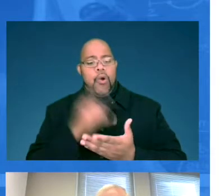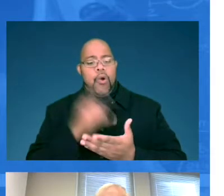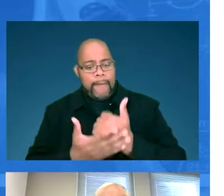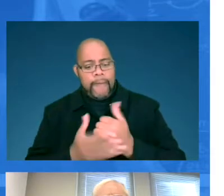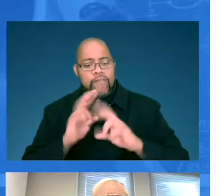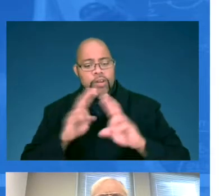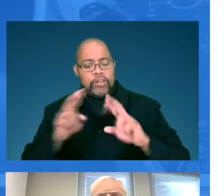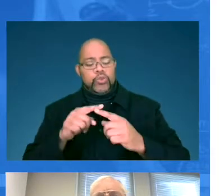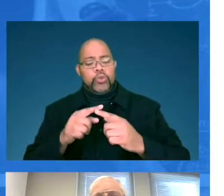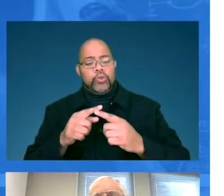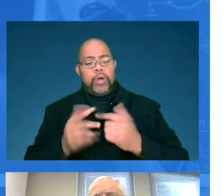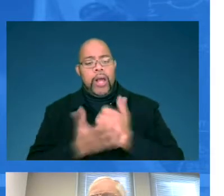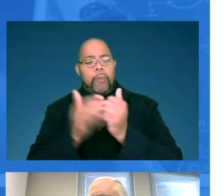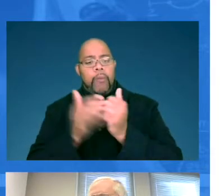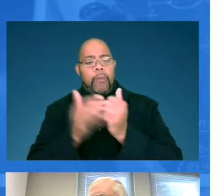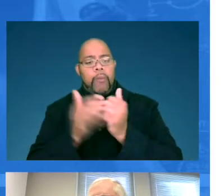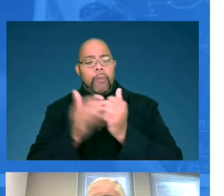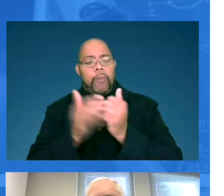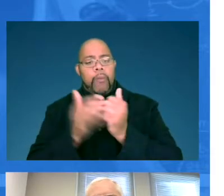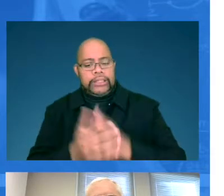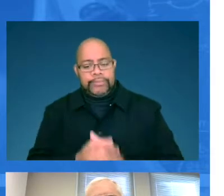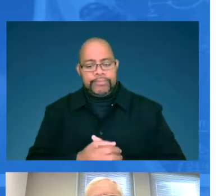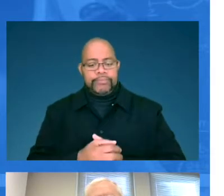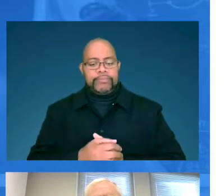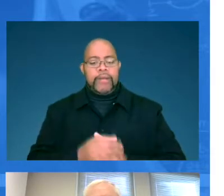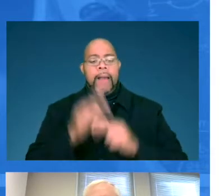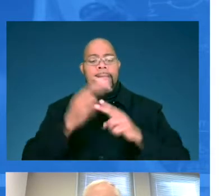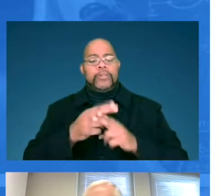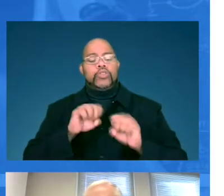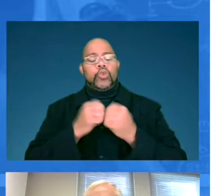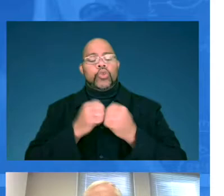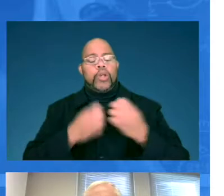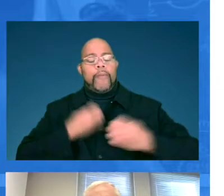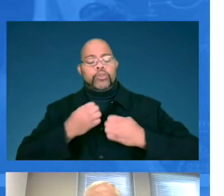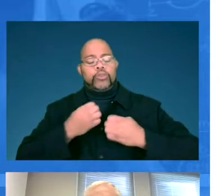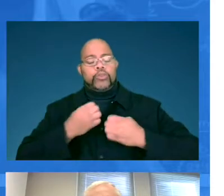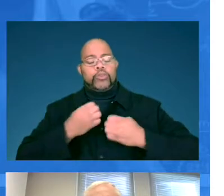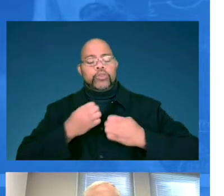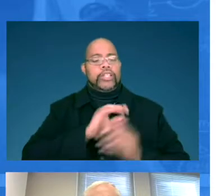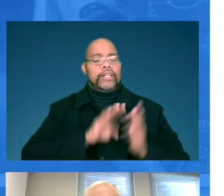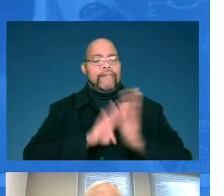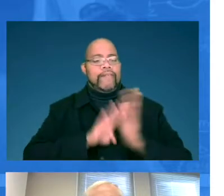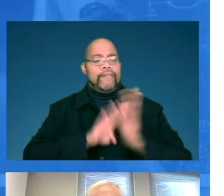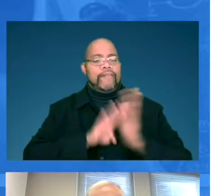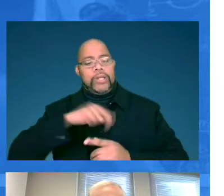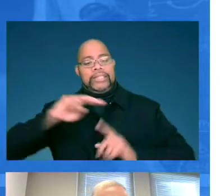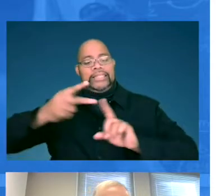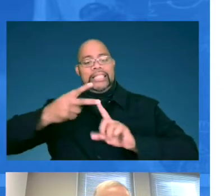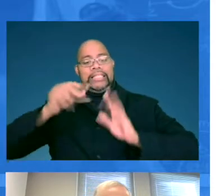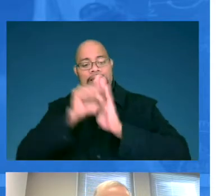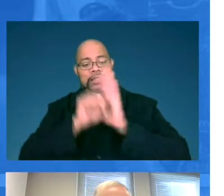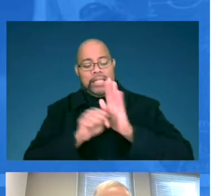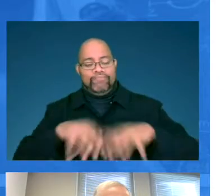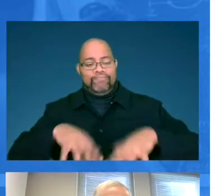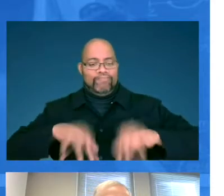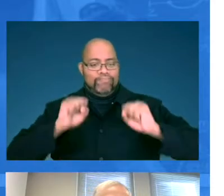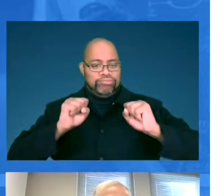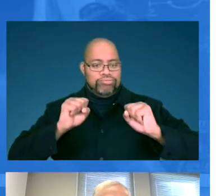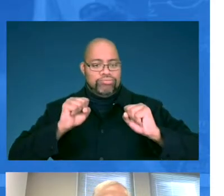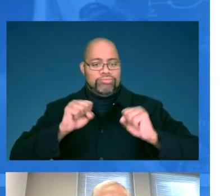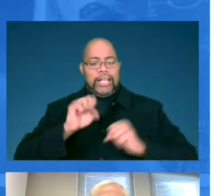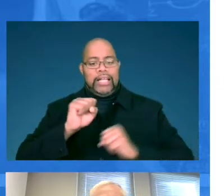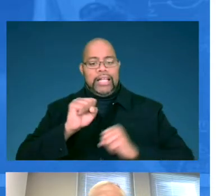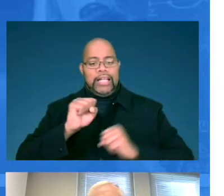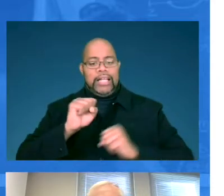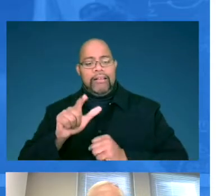All mentioned social-emotional character development. We were the second state to adopt SEL standards and the first